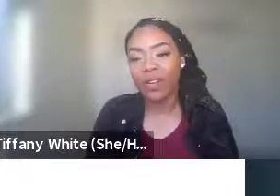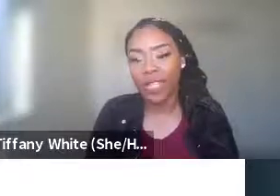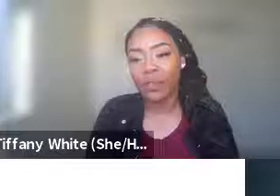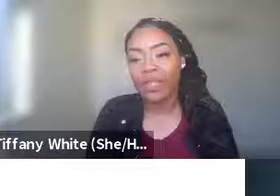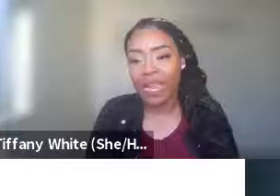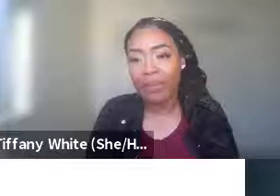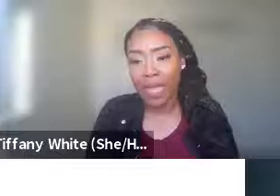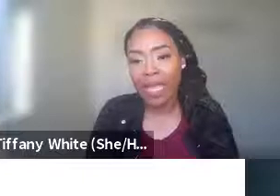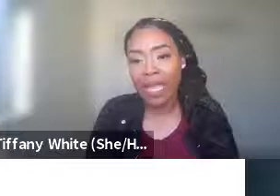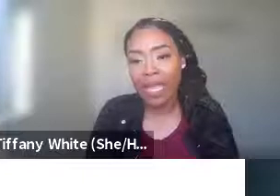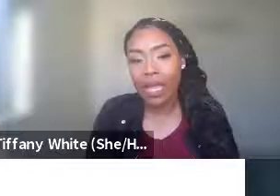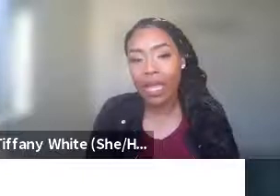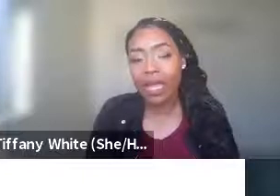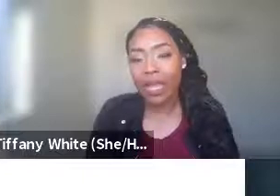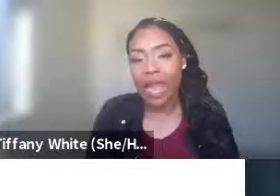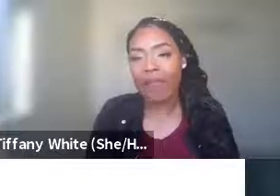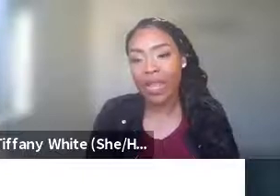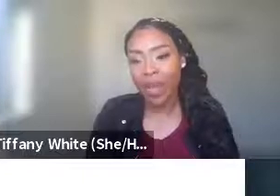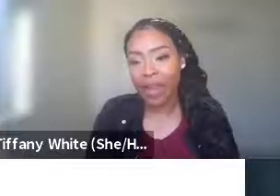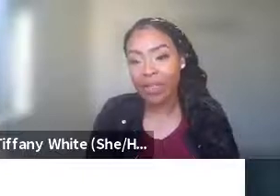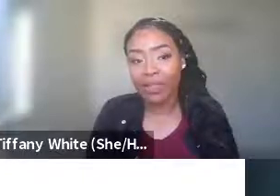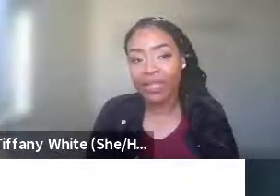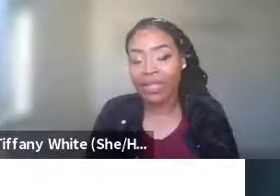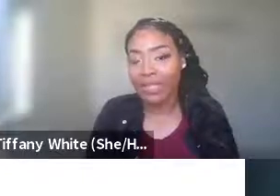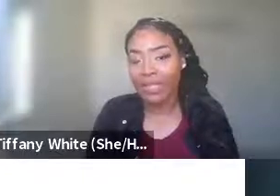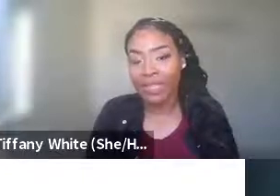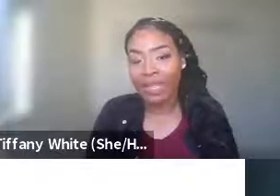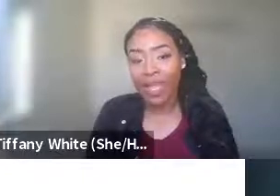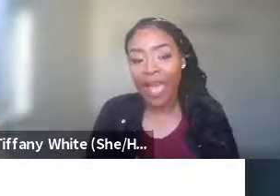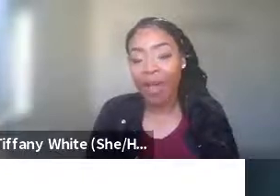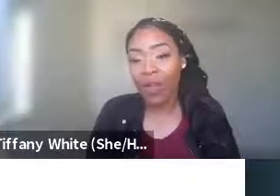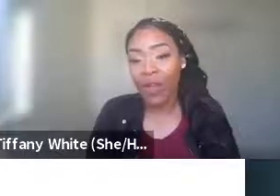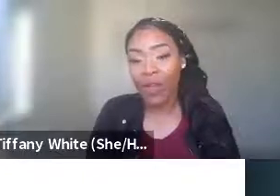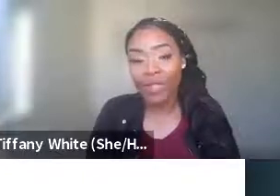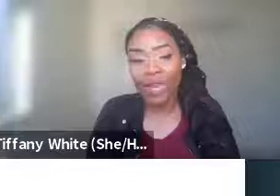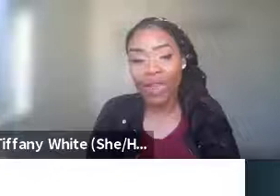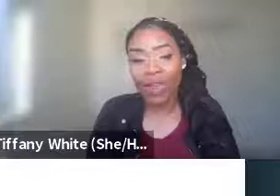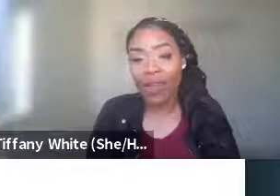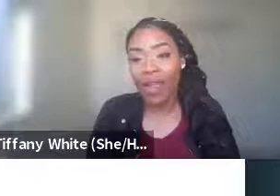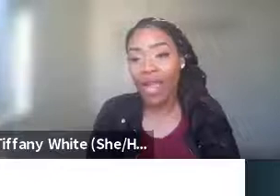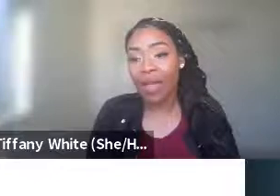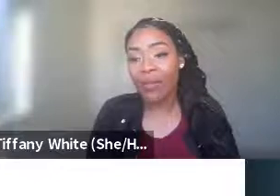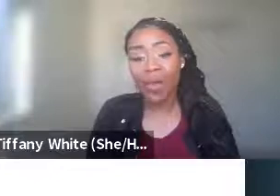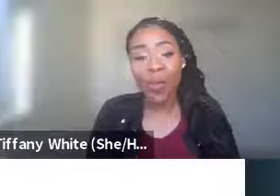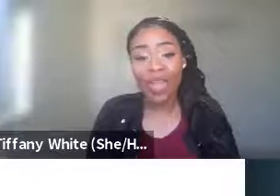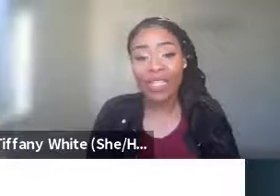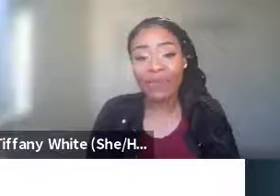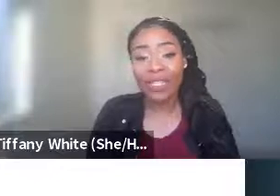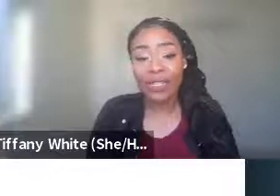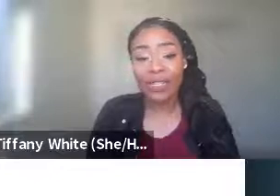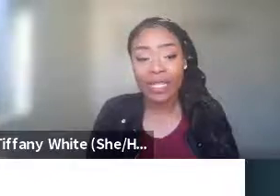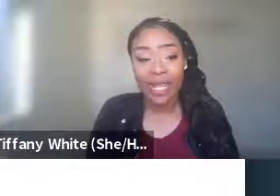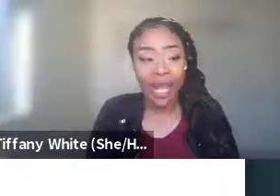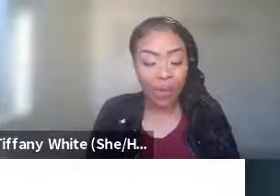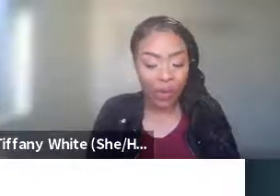and those different assumptions that I'm making can have an impact on sentencing, how long you're going to stay there. You know, what kinds